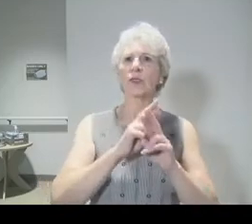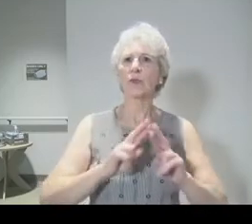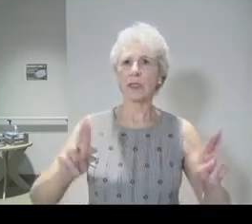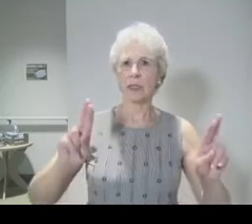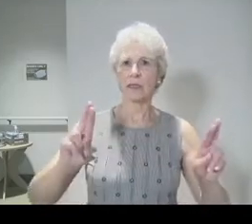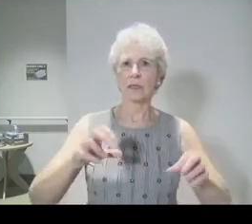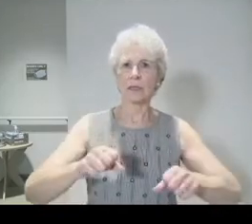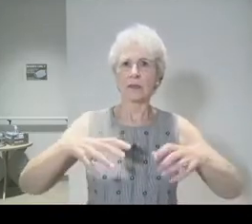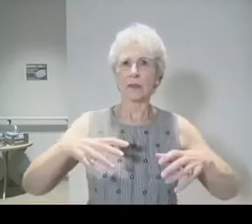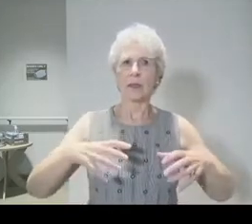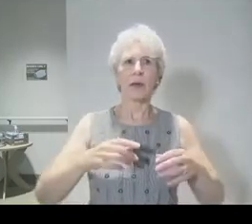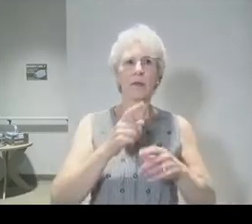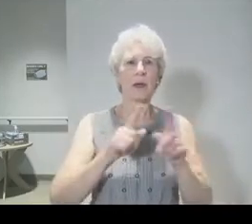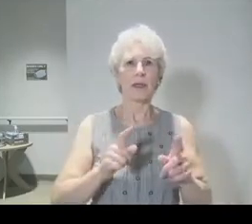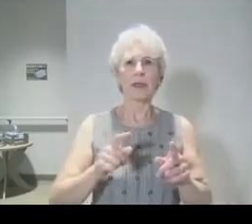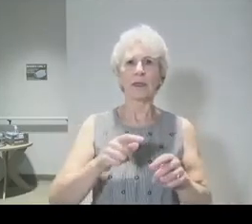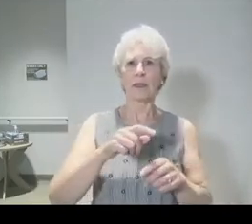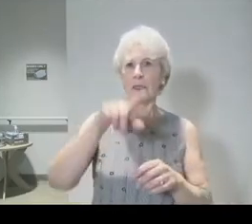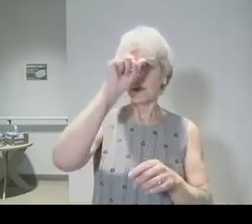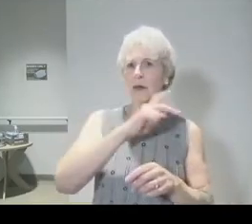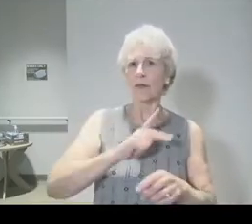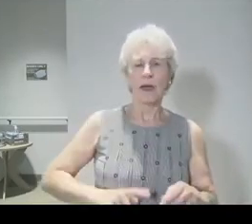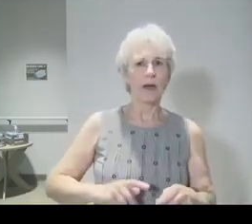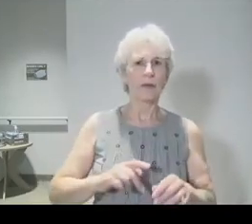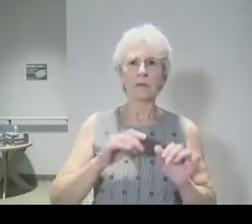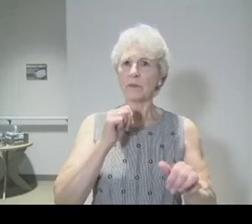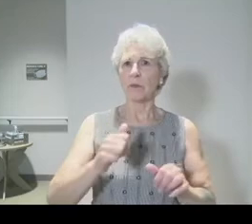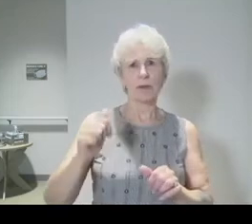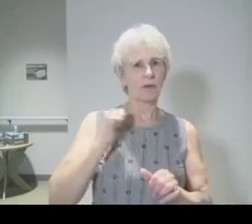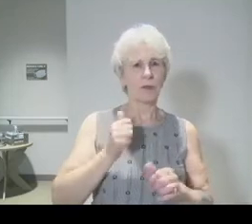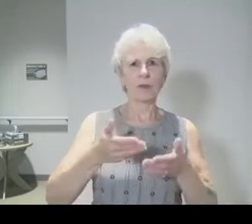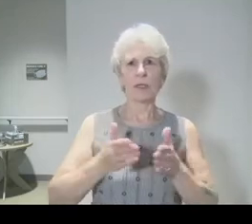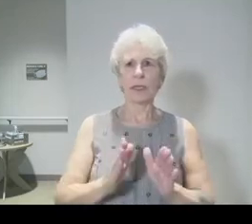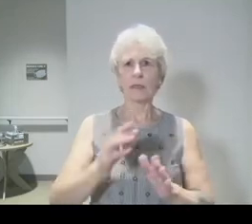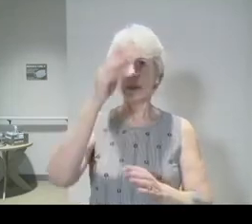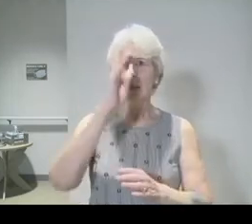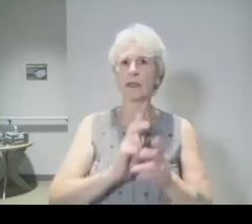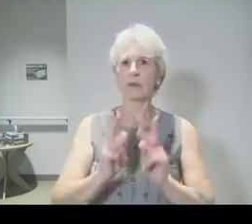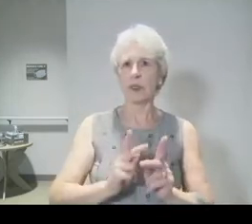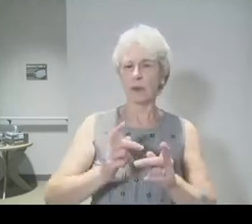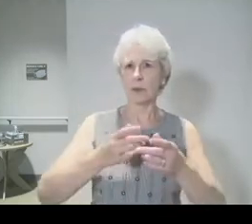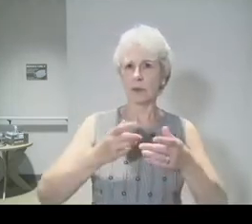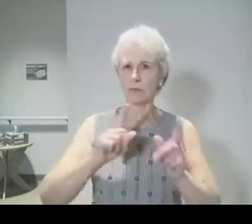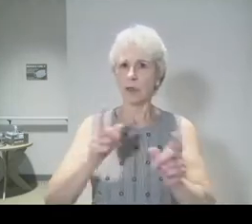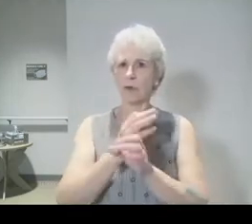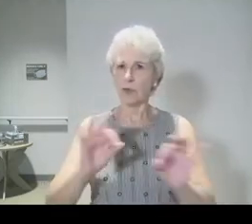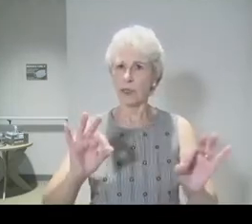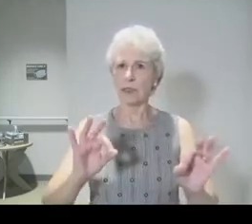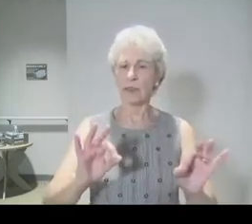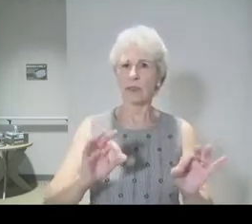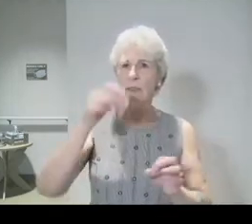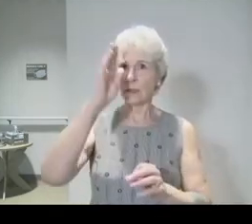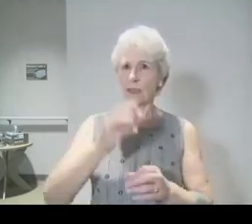grip. But Pharaoh still would not let God's people go. And so God announced a final tenth